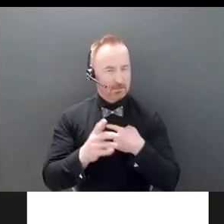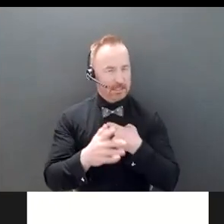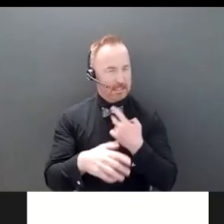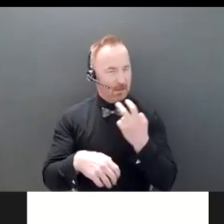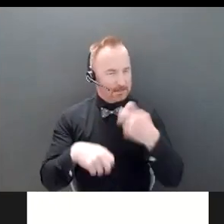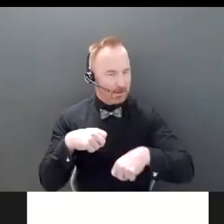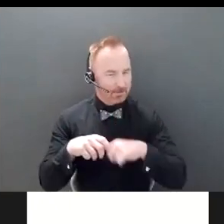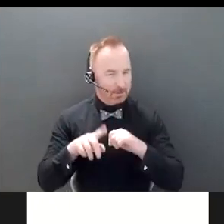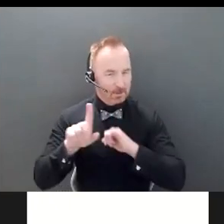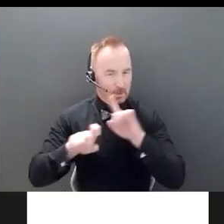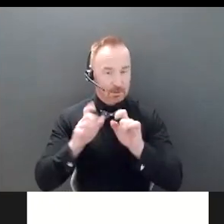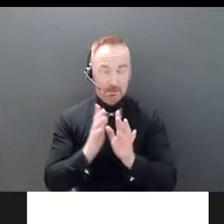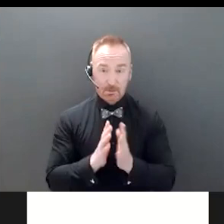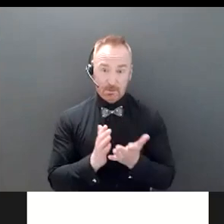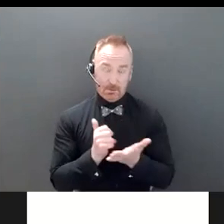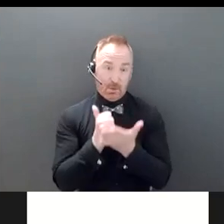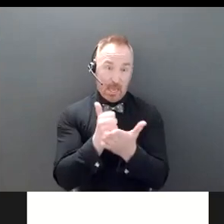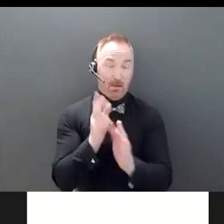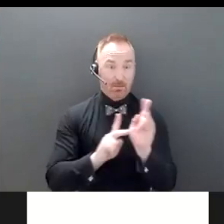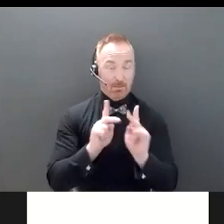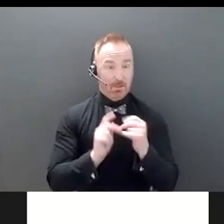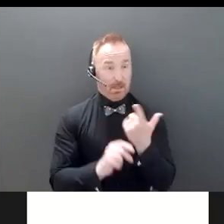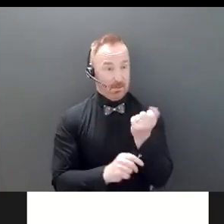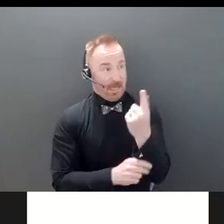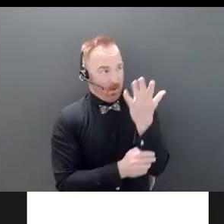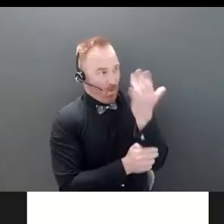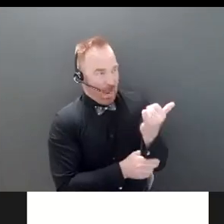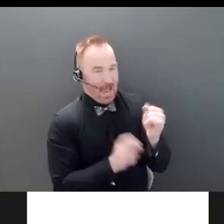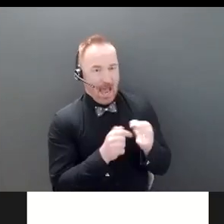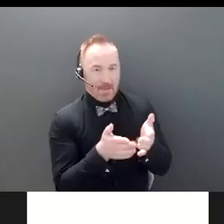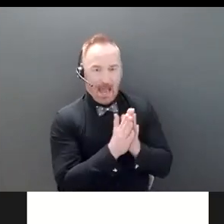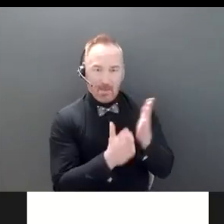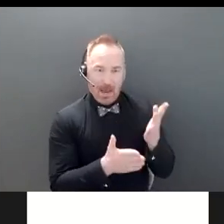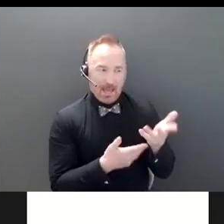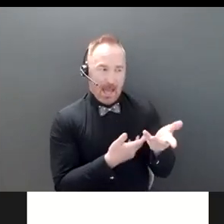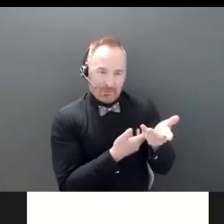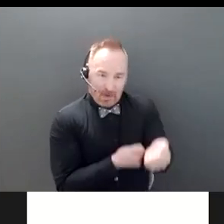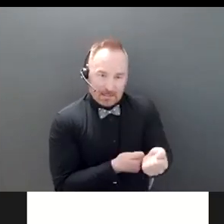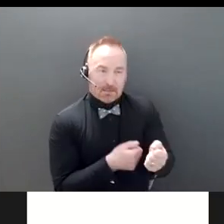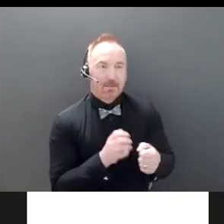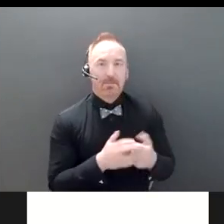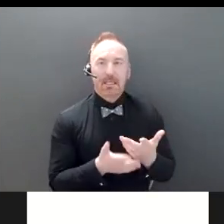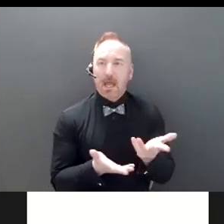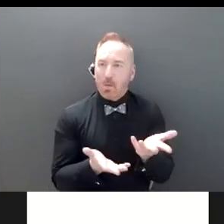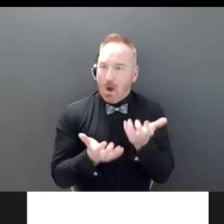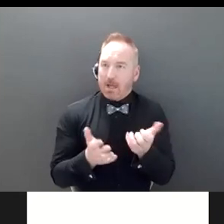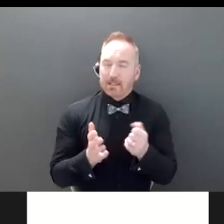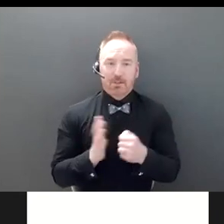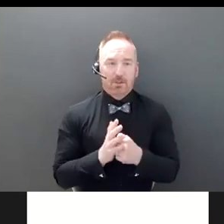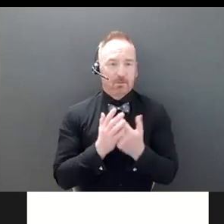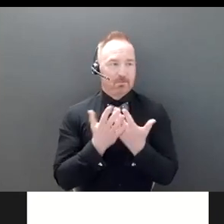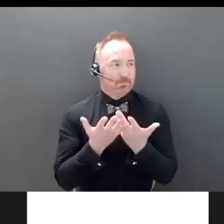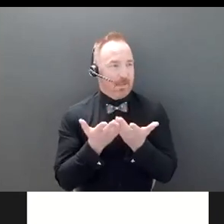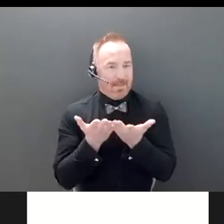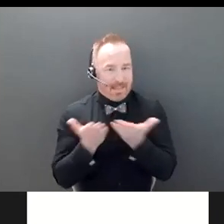why we're asking them, because you trust them. Because you want to protect your interests, but you don't, I don't, I mean, I'm